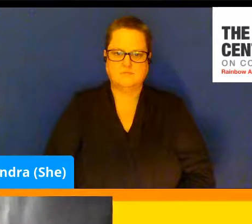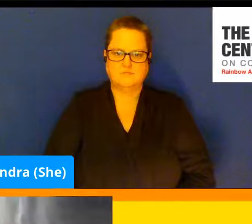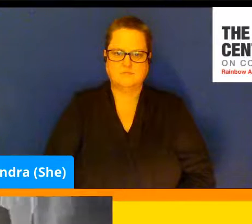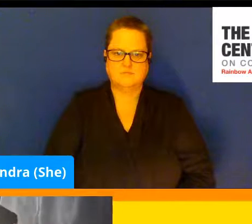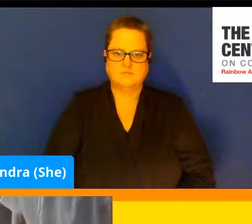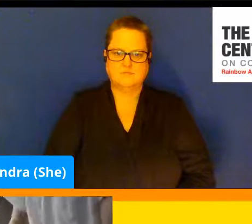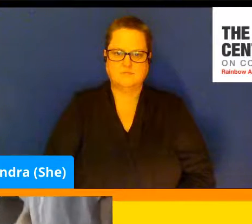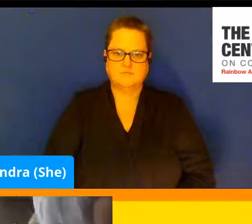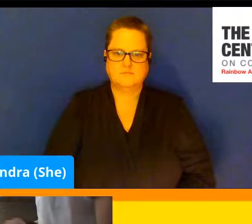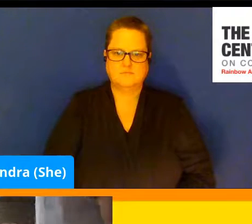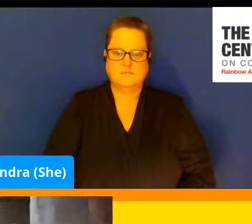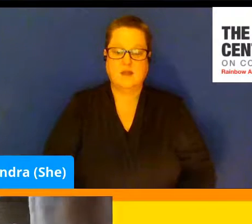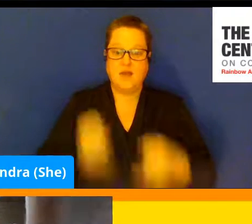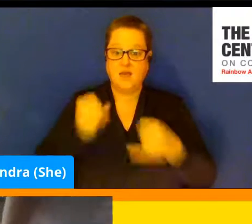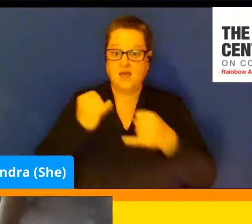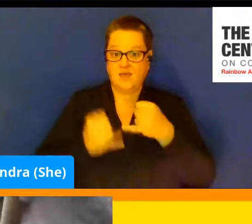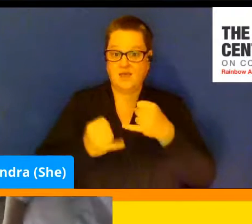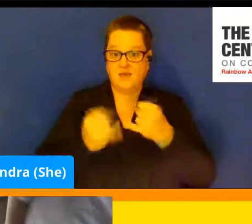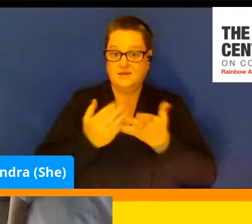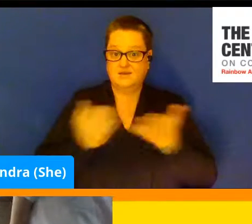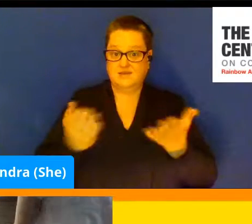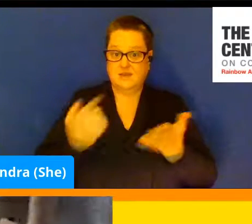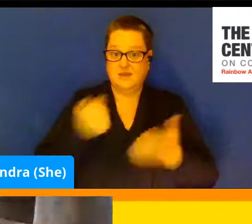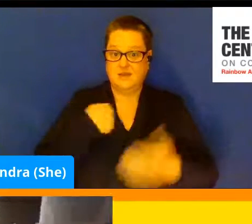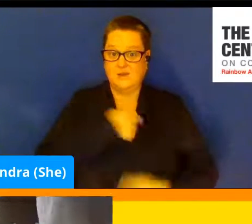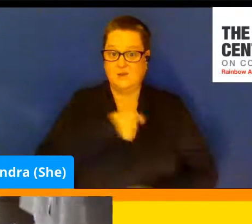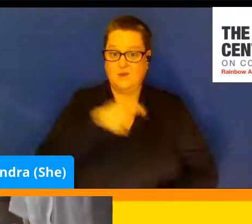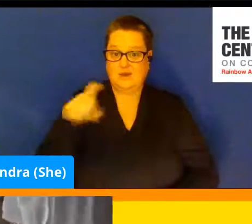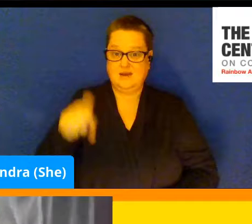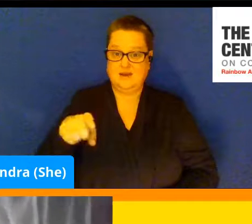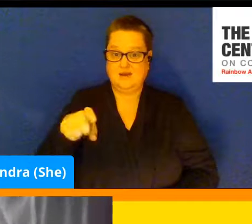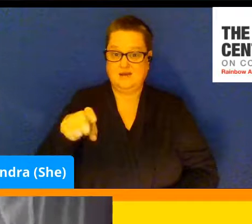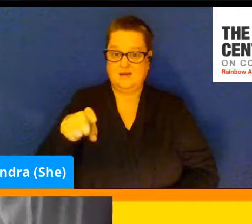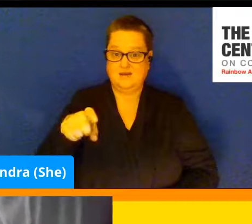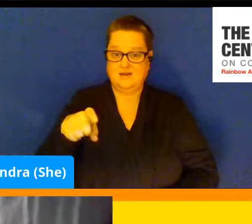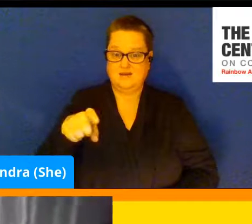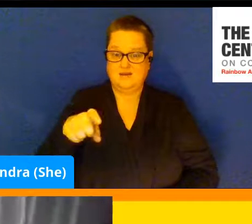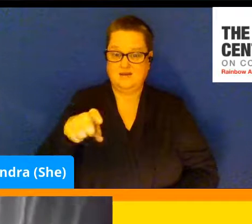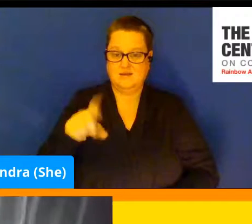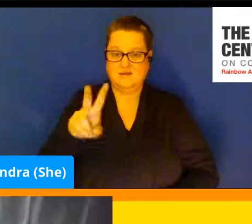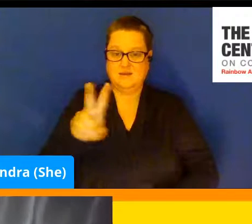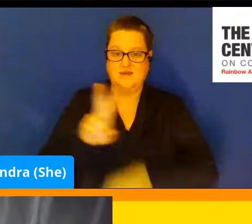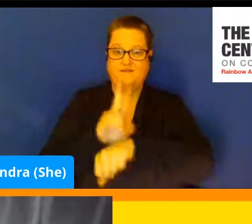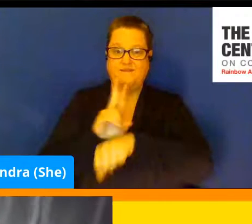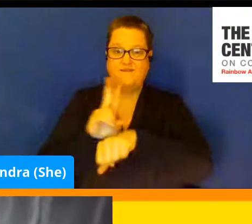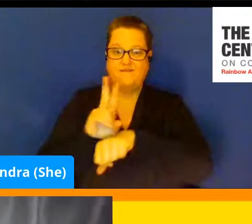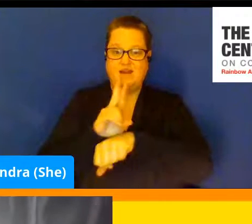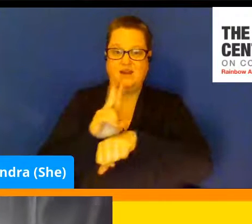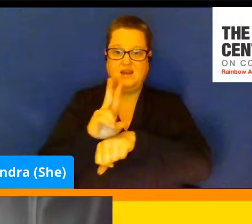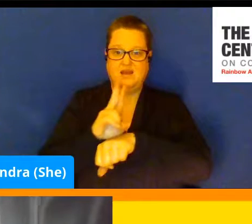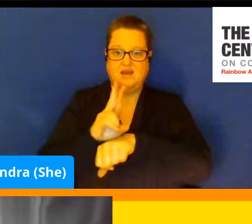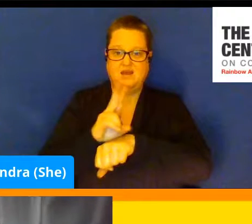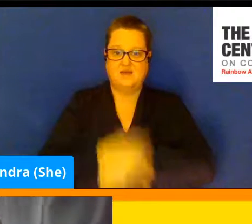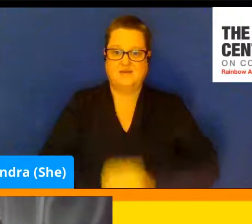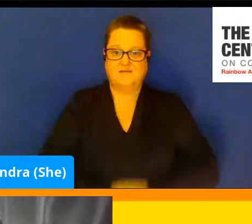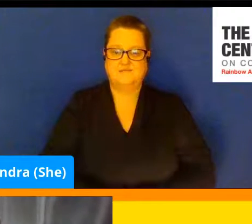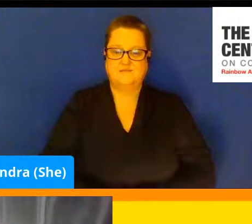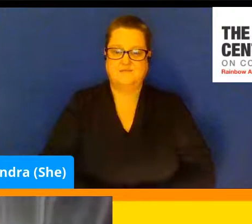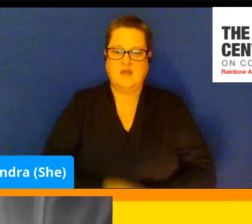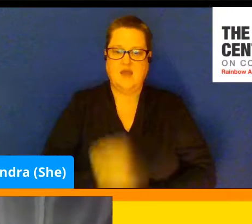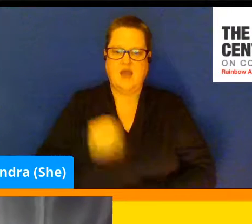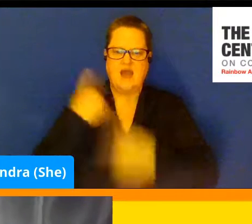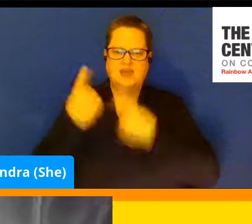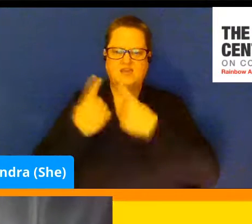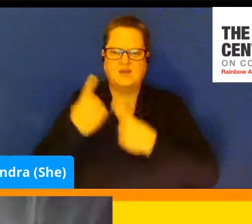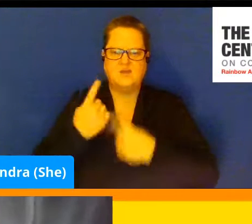And then the last thing we need is some vanilla extract. I think we need one and a